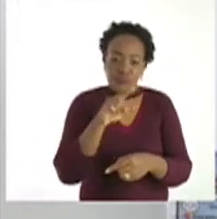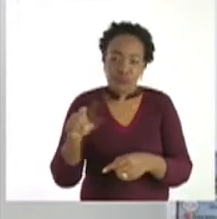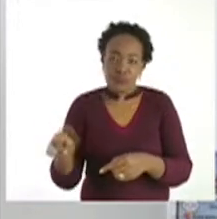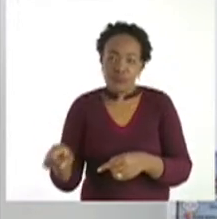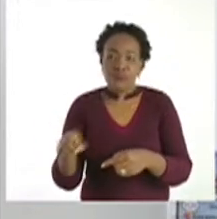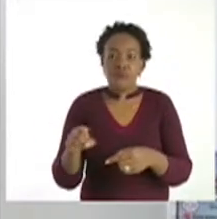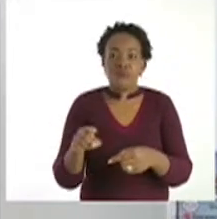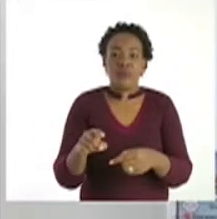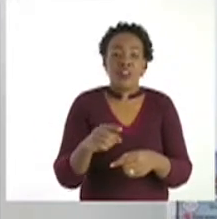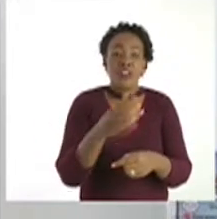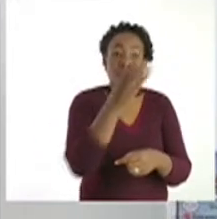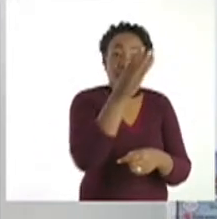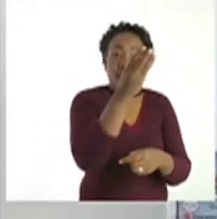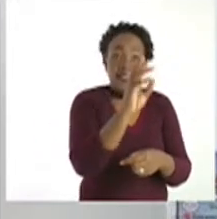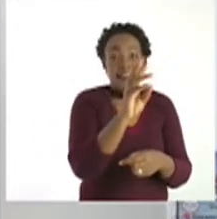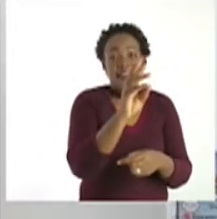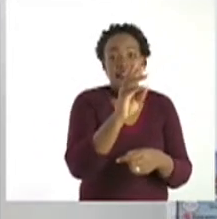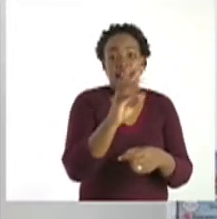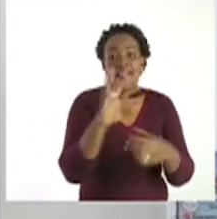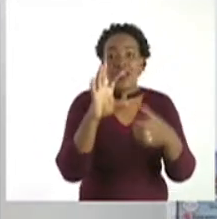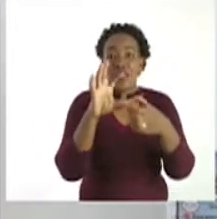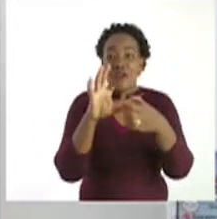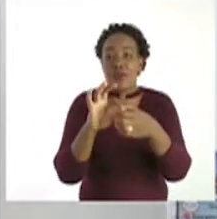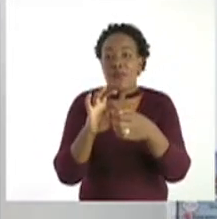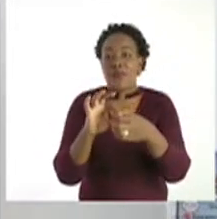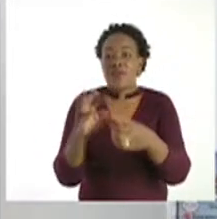6. Very good.